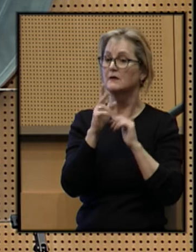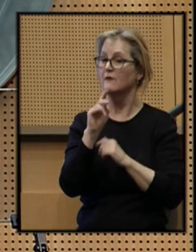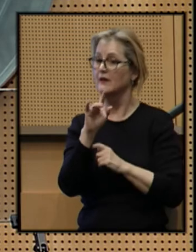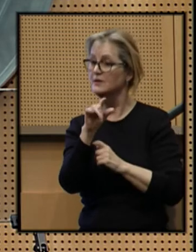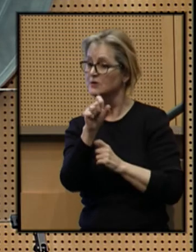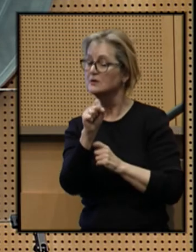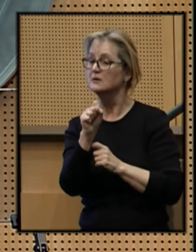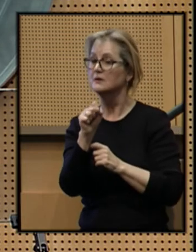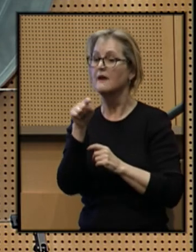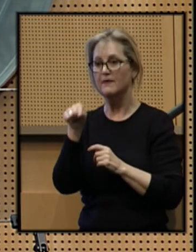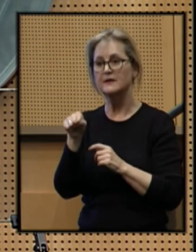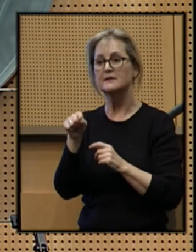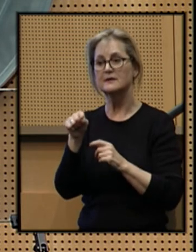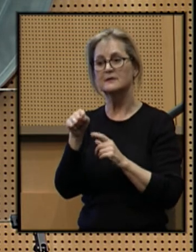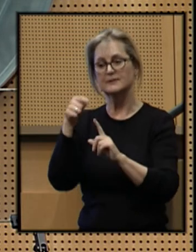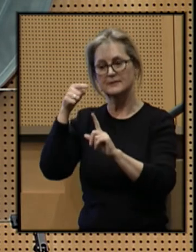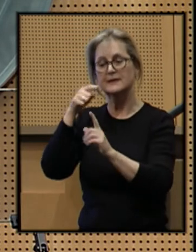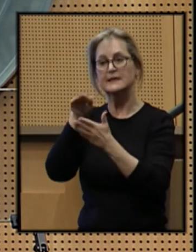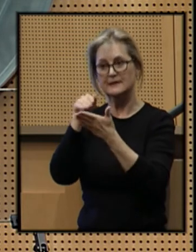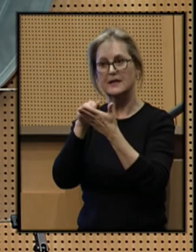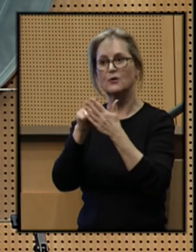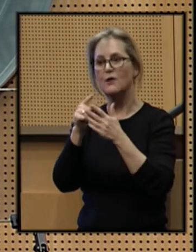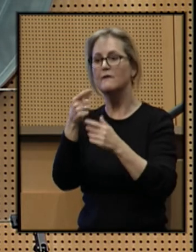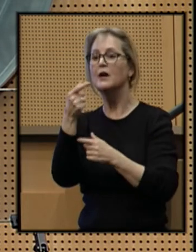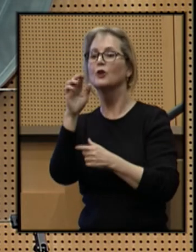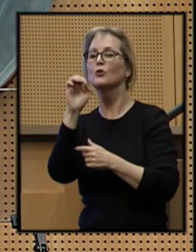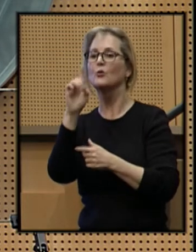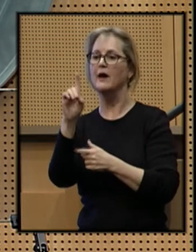This is the heart of the grand bargain.